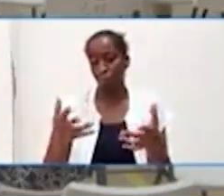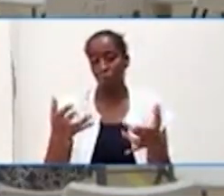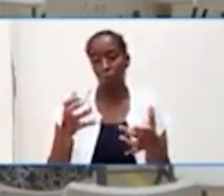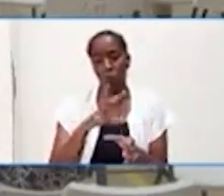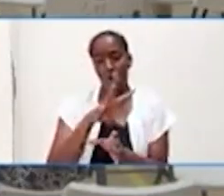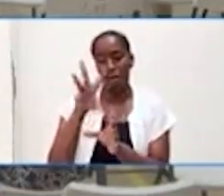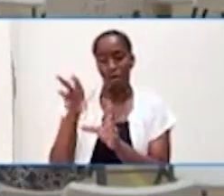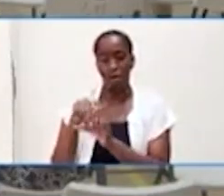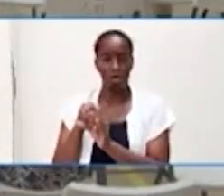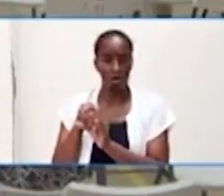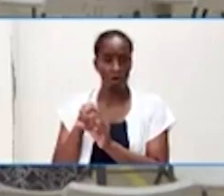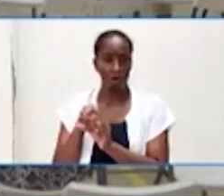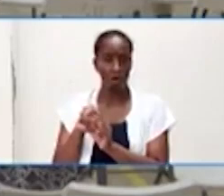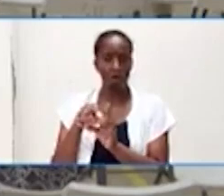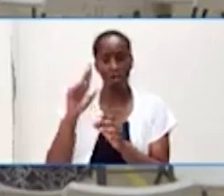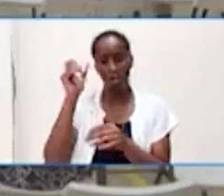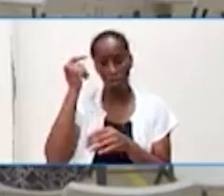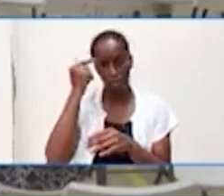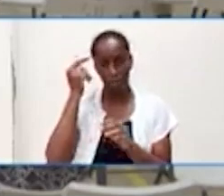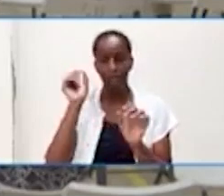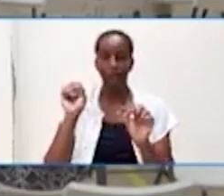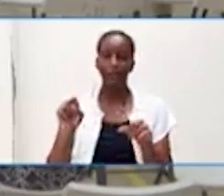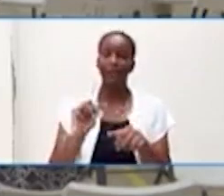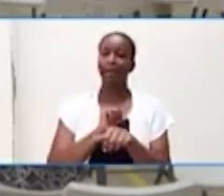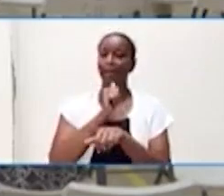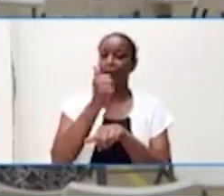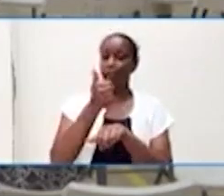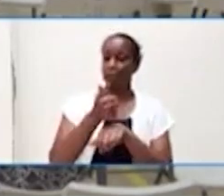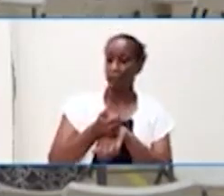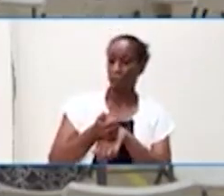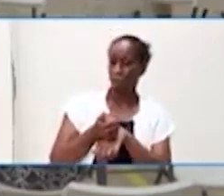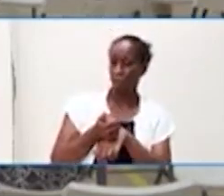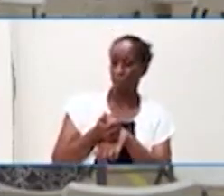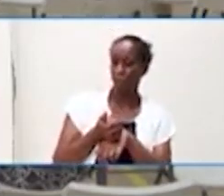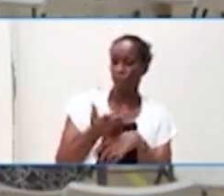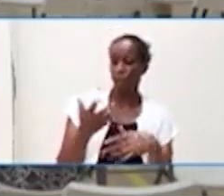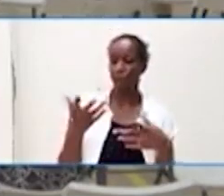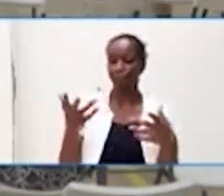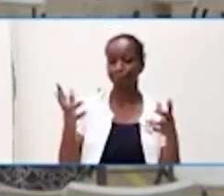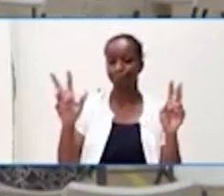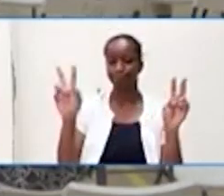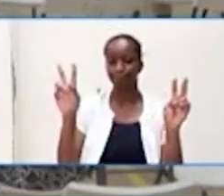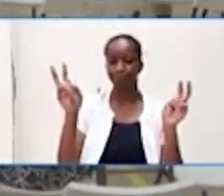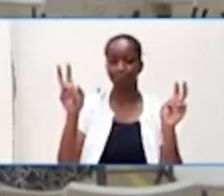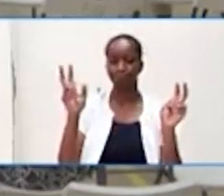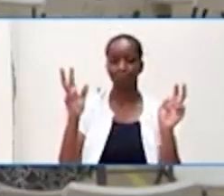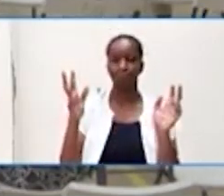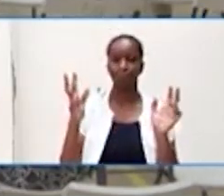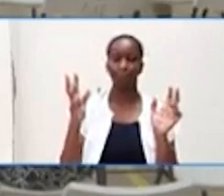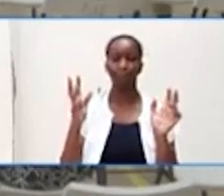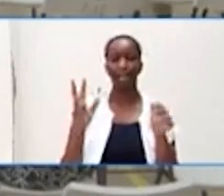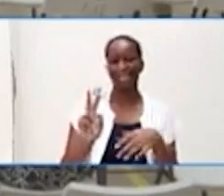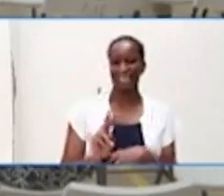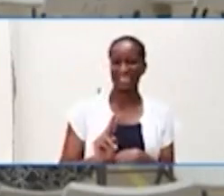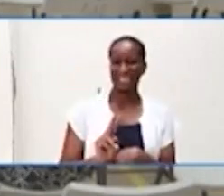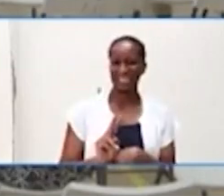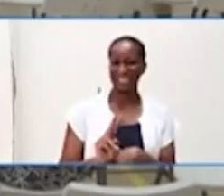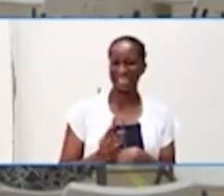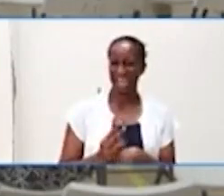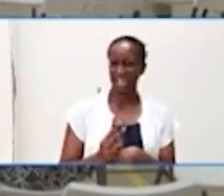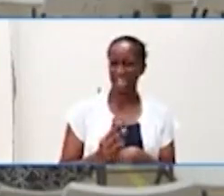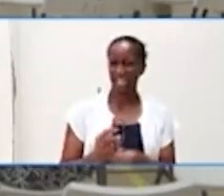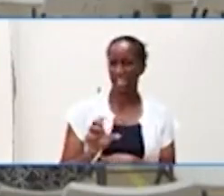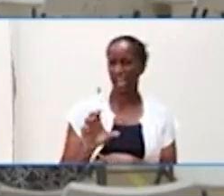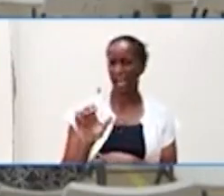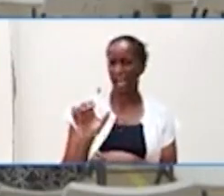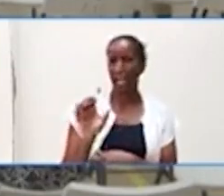can appoint a shadow cabinet and ensure that those persons who aspire for political office can receive the requisite